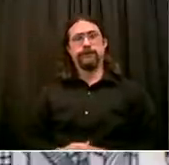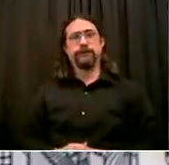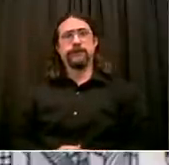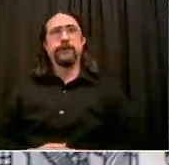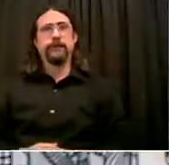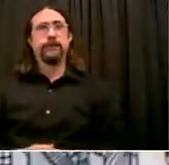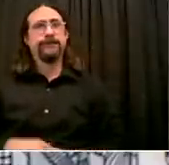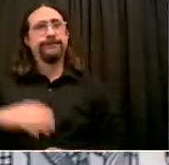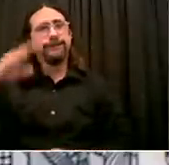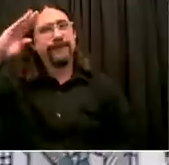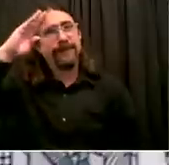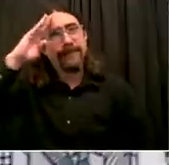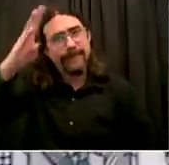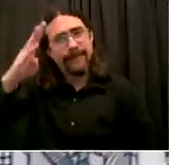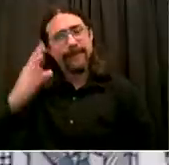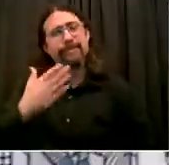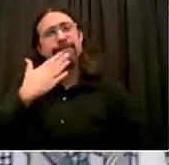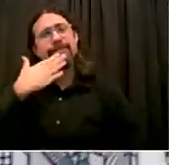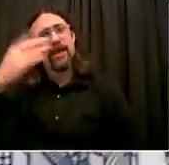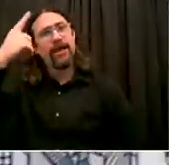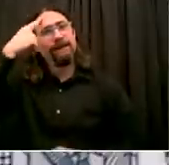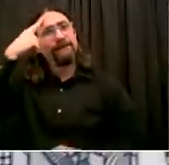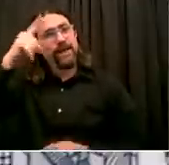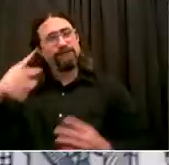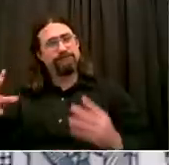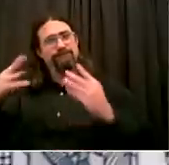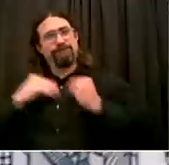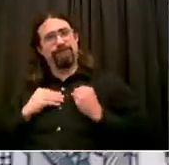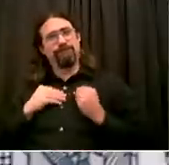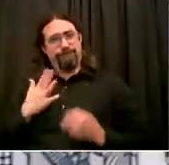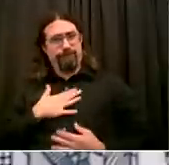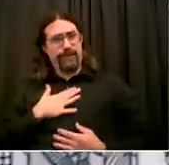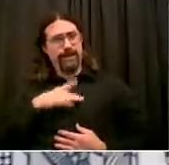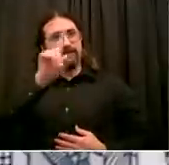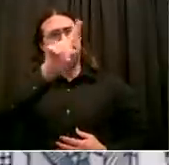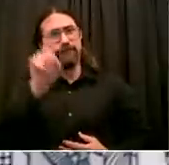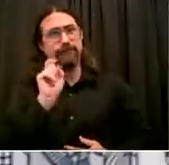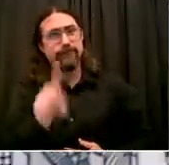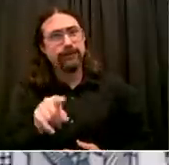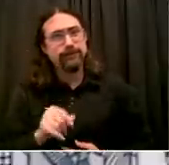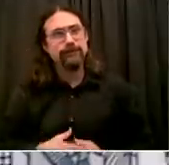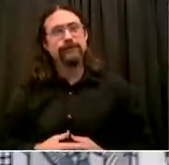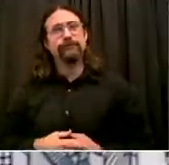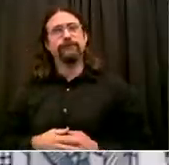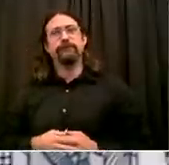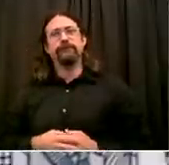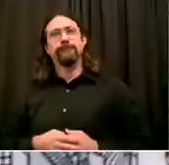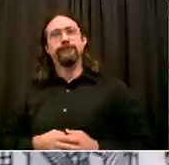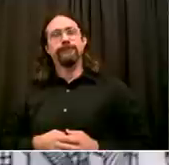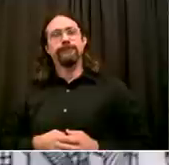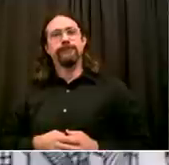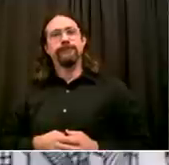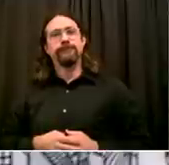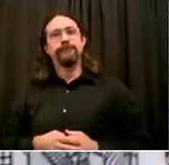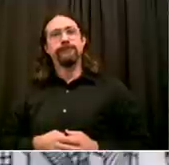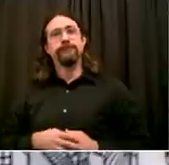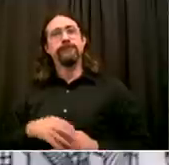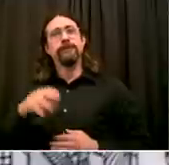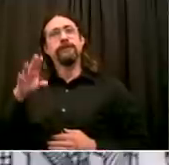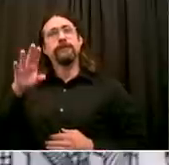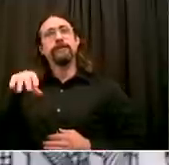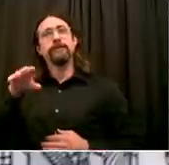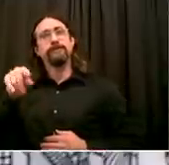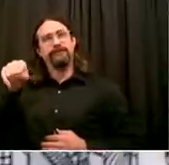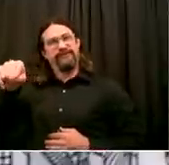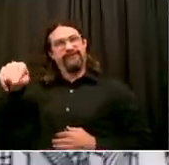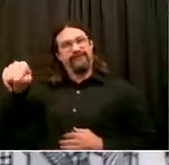today, this afternoon, Dove Hyken and a variety of other Orthodox Jewish leaders are